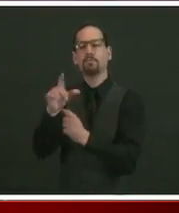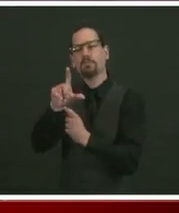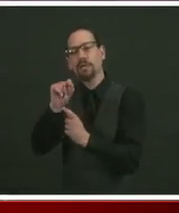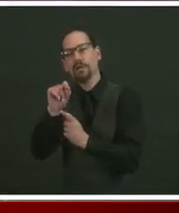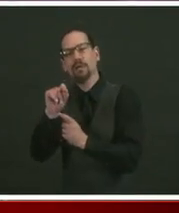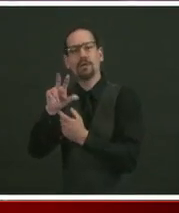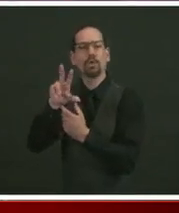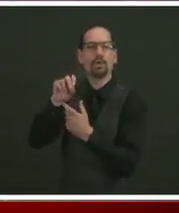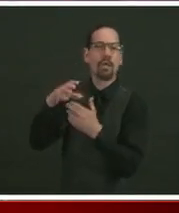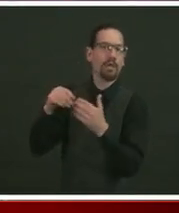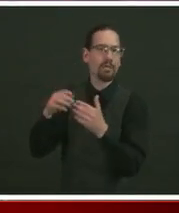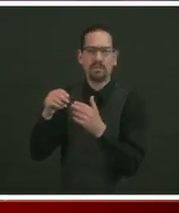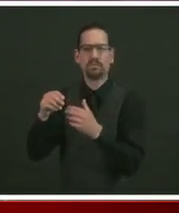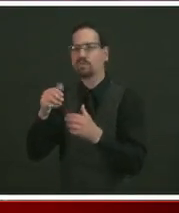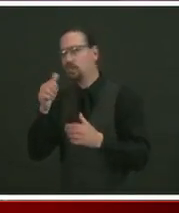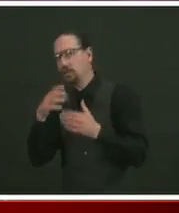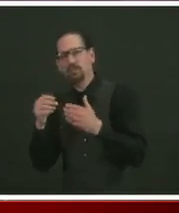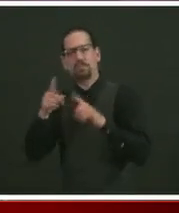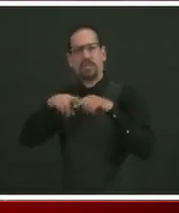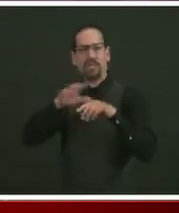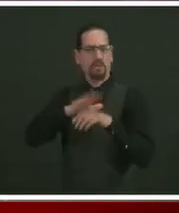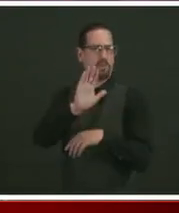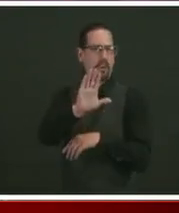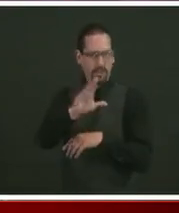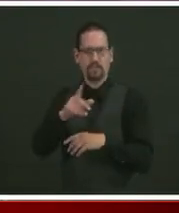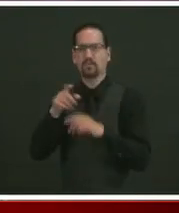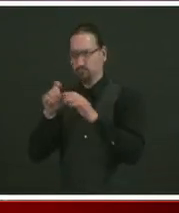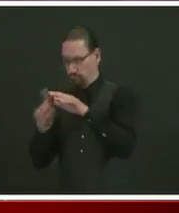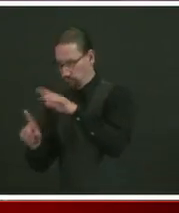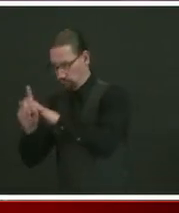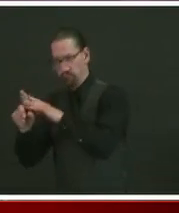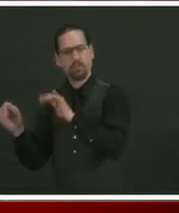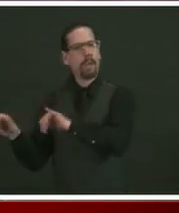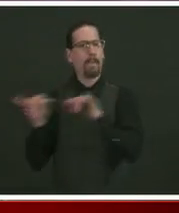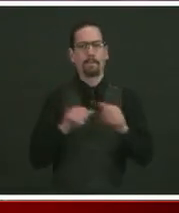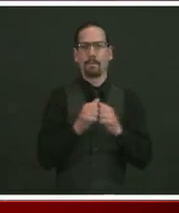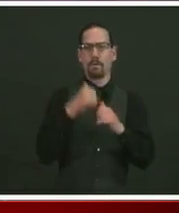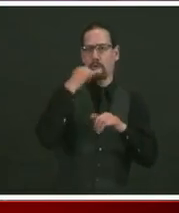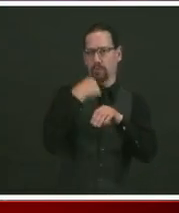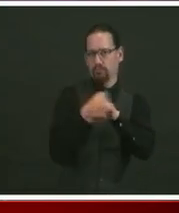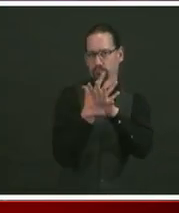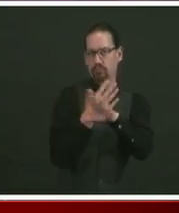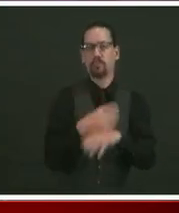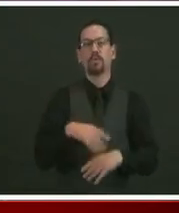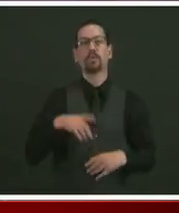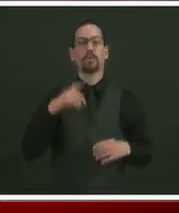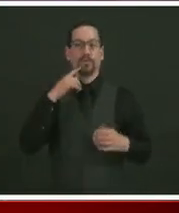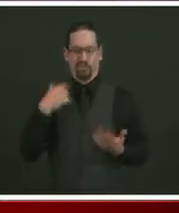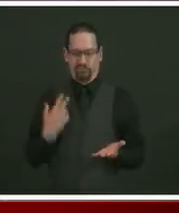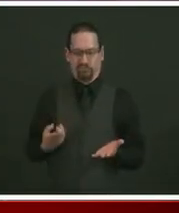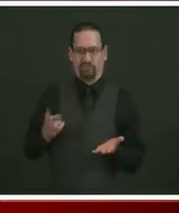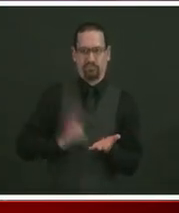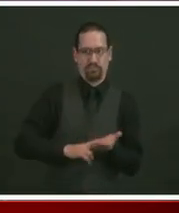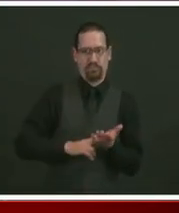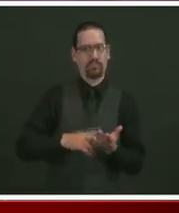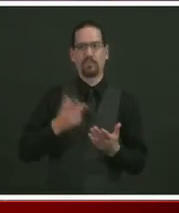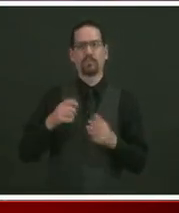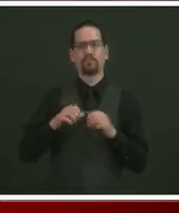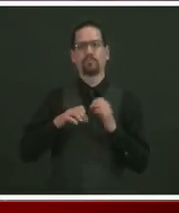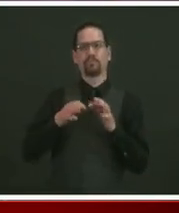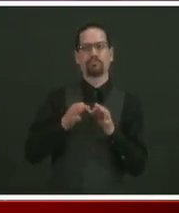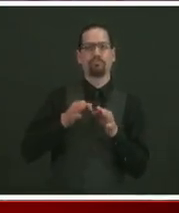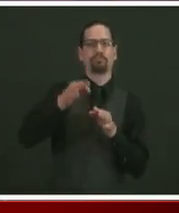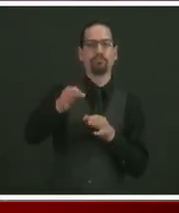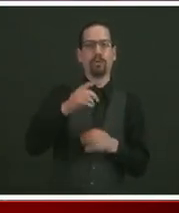order. I signed it again last week. I've extended that executive order for another 30 days until